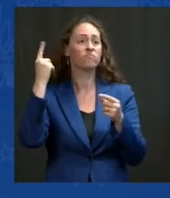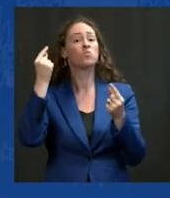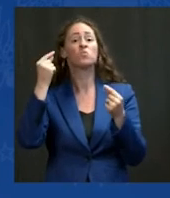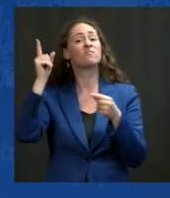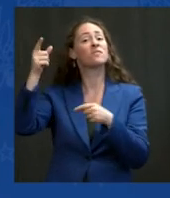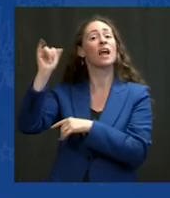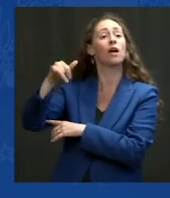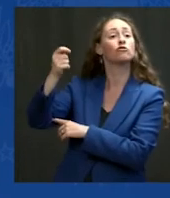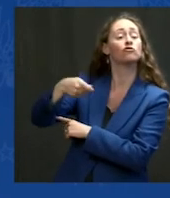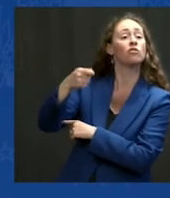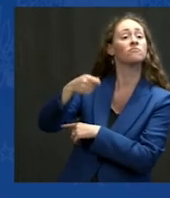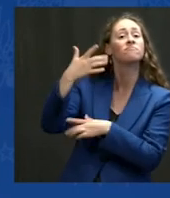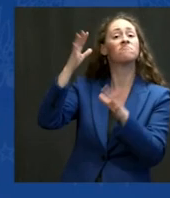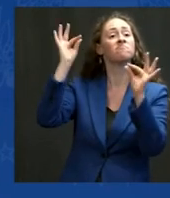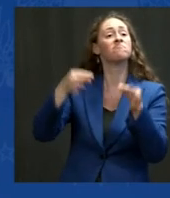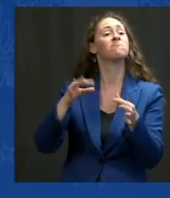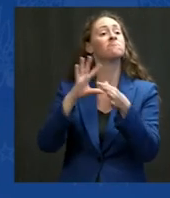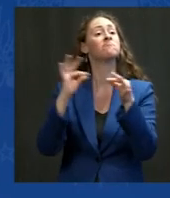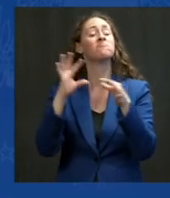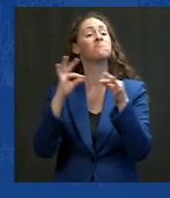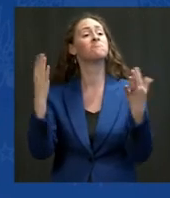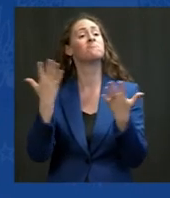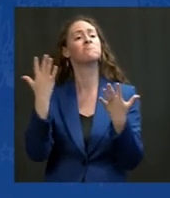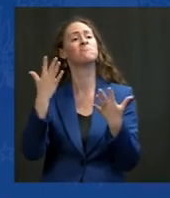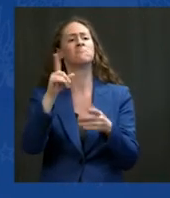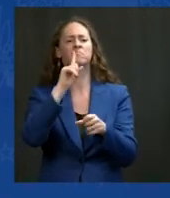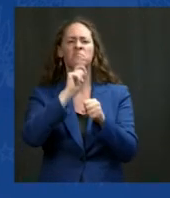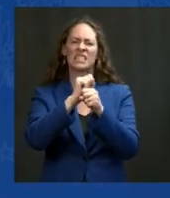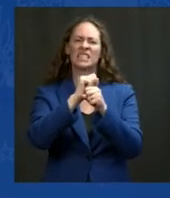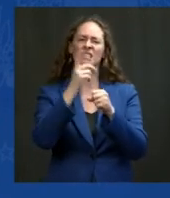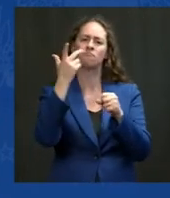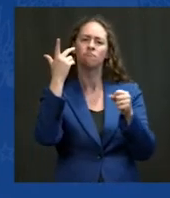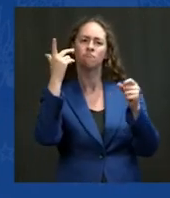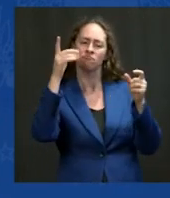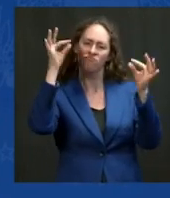race-based disparity in voting opportunities.